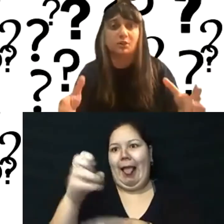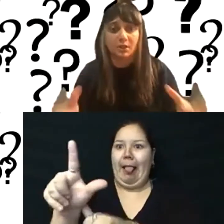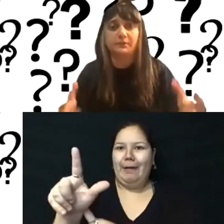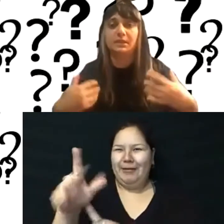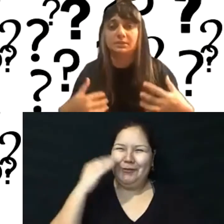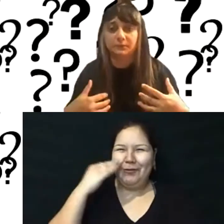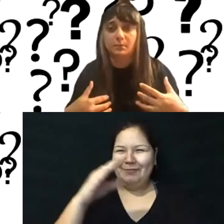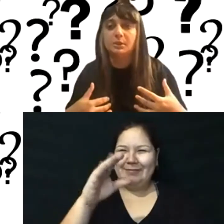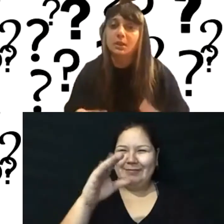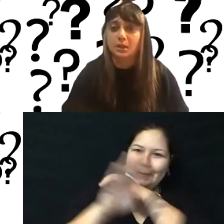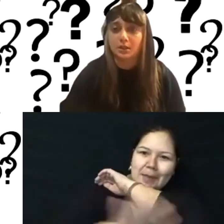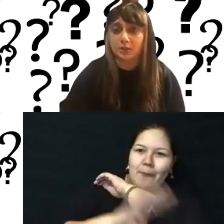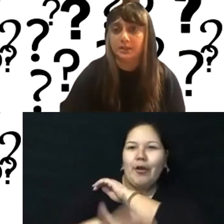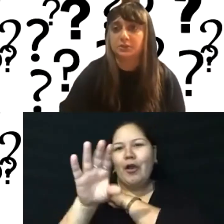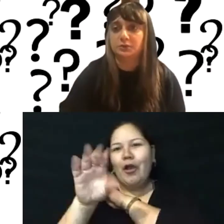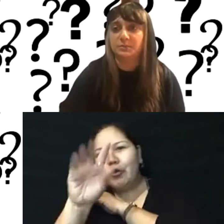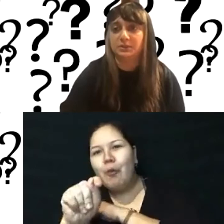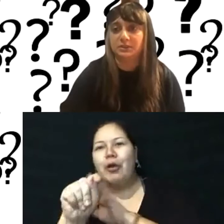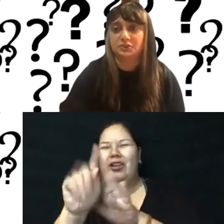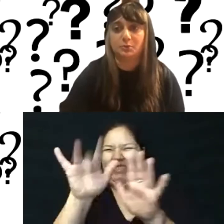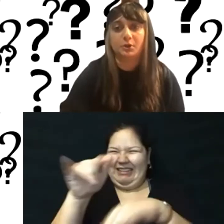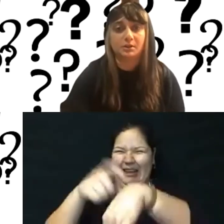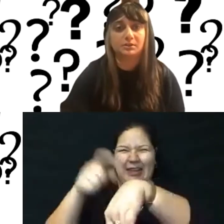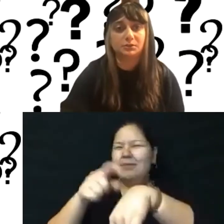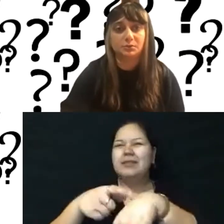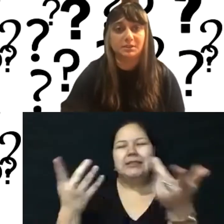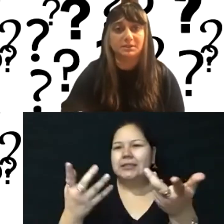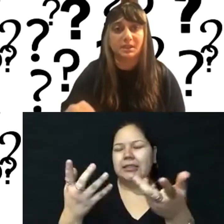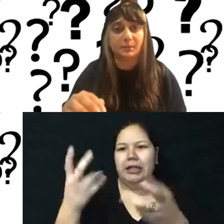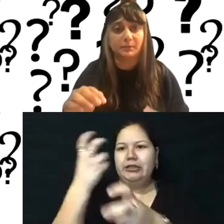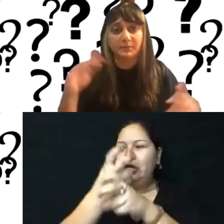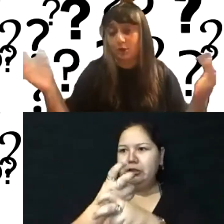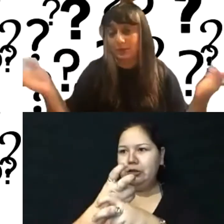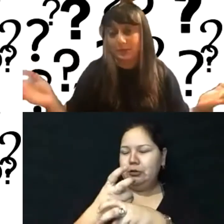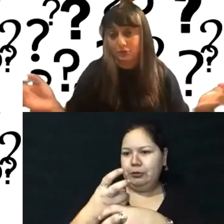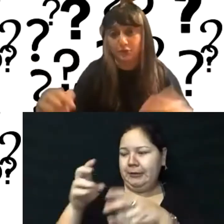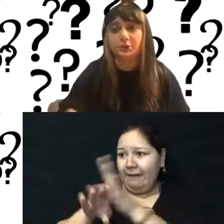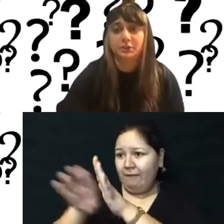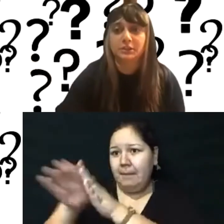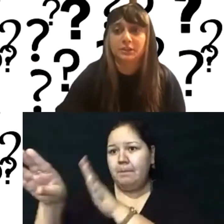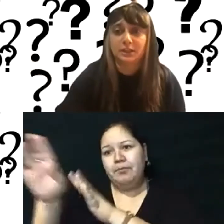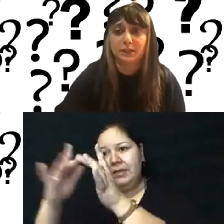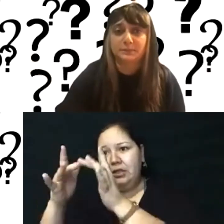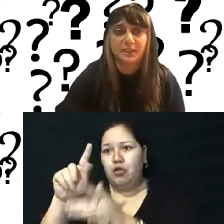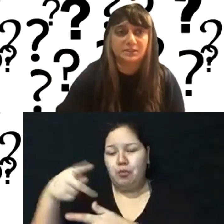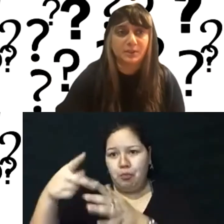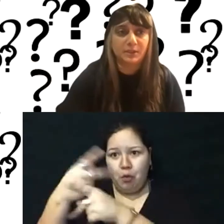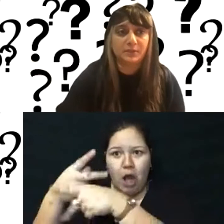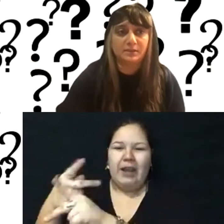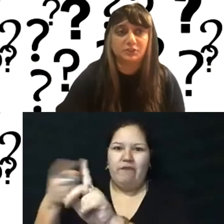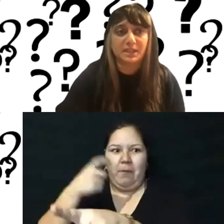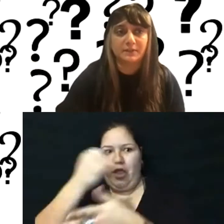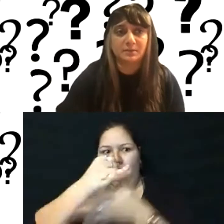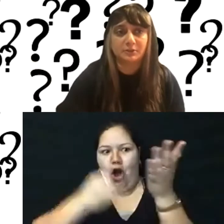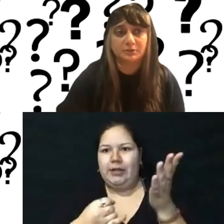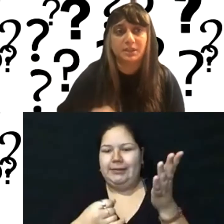demand a lot of things from a client who's building a digital product, who is from the art sector. And so I